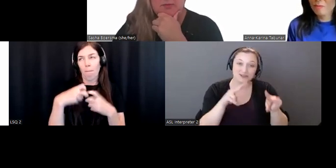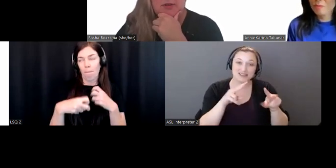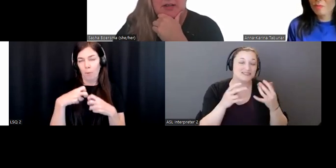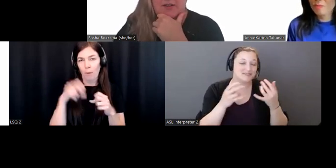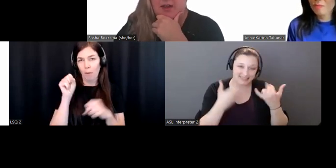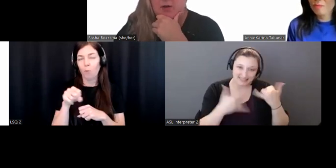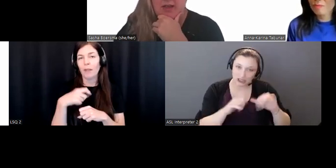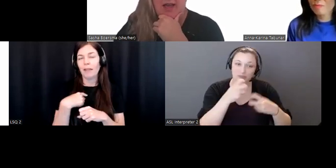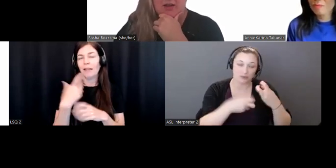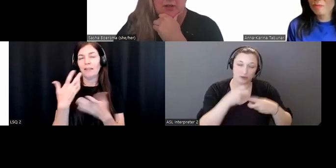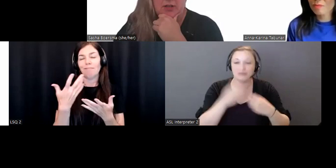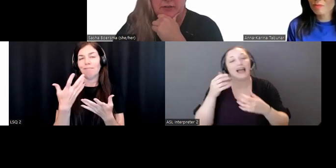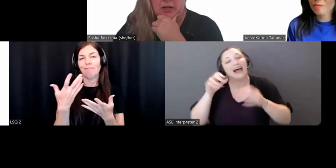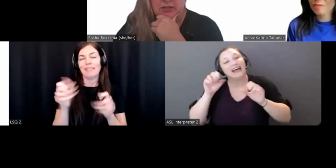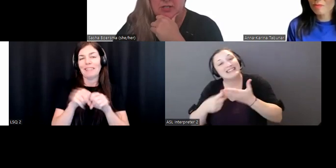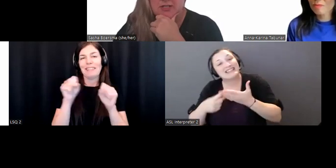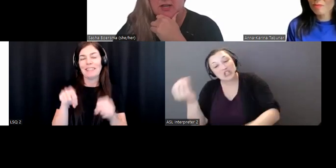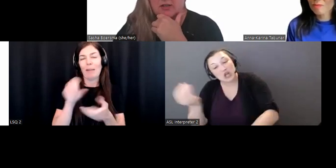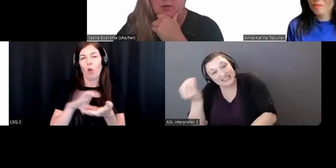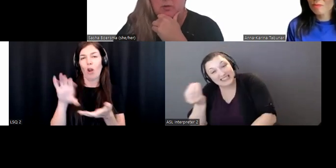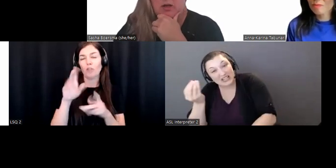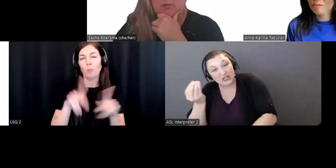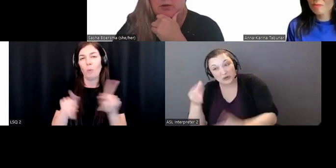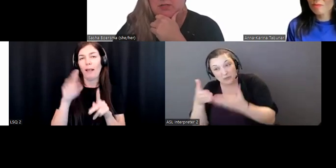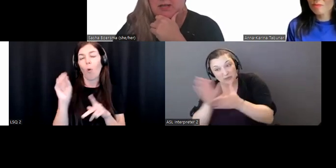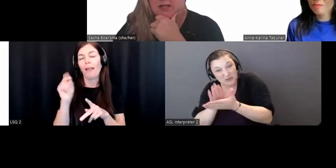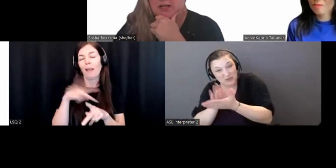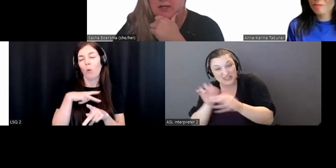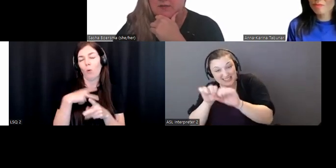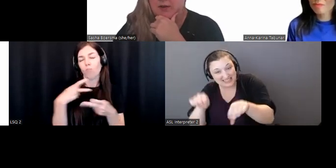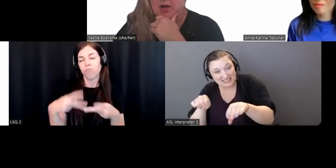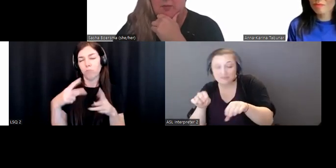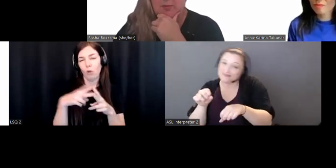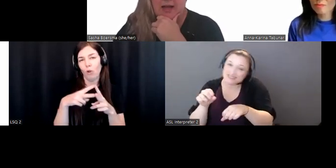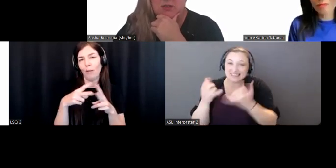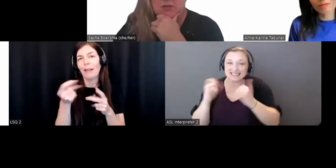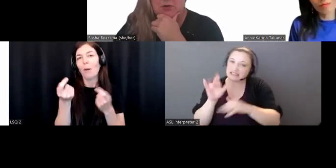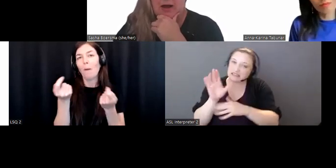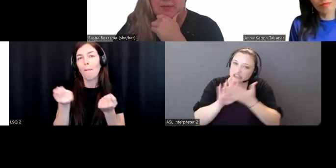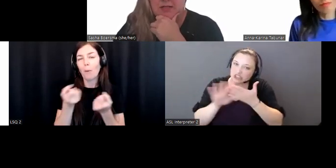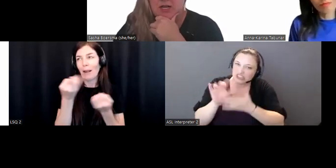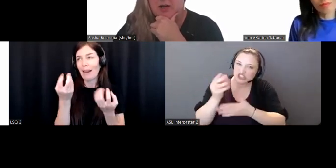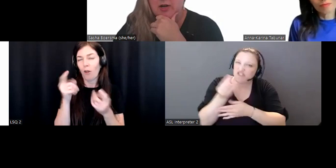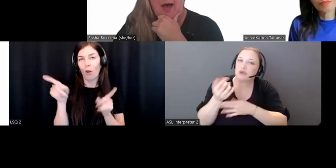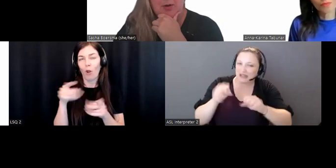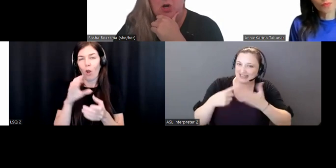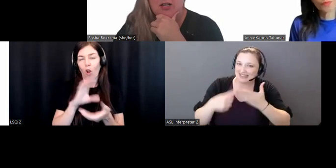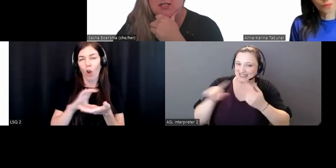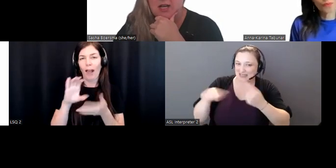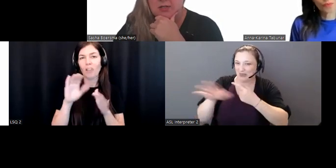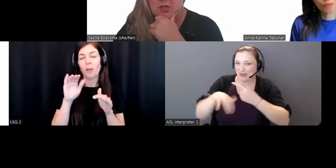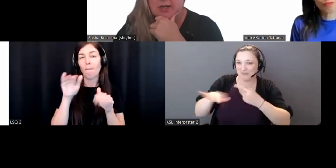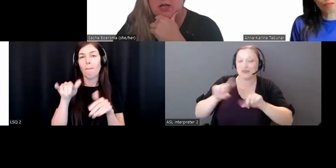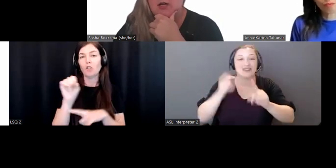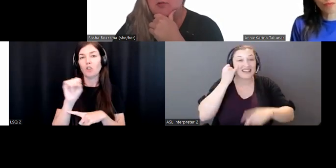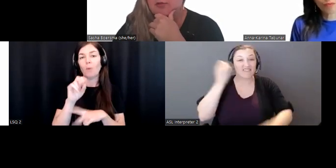system, and even then only a handful of colleges. I know post-secondary is very complex when you grab the entire map across